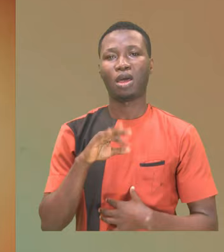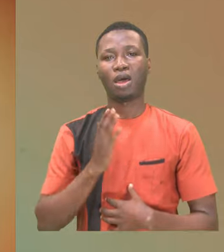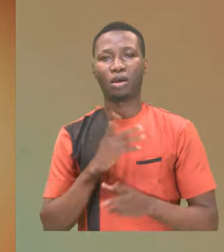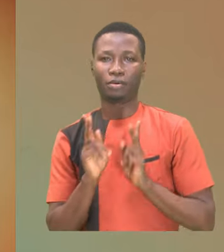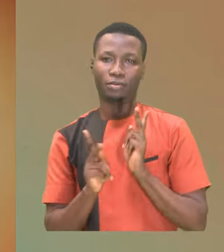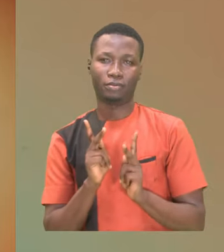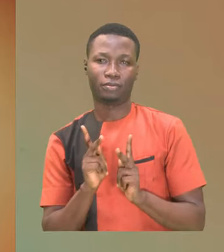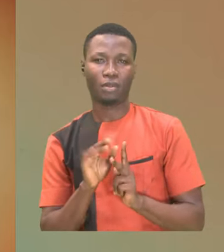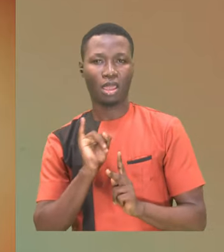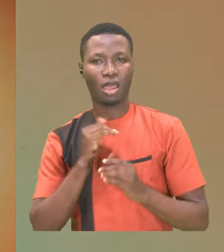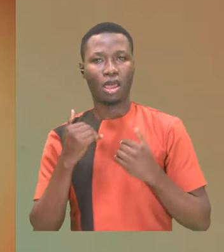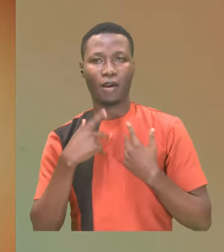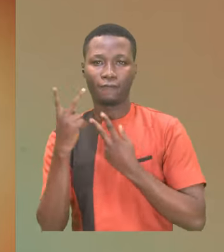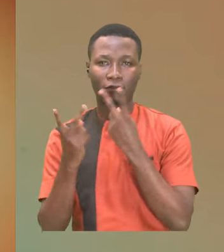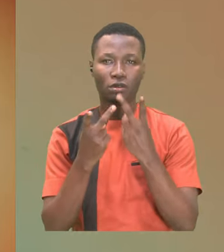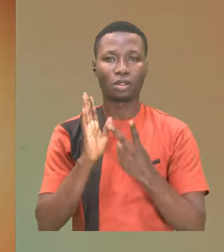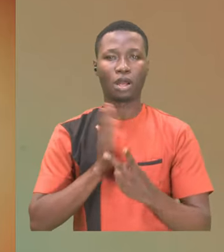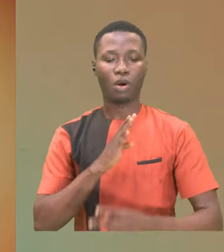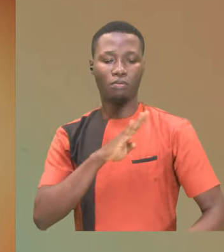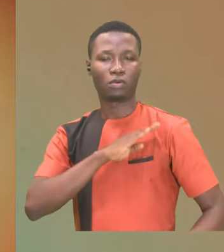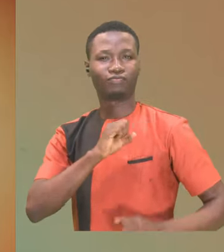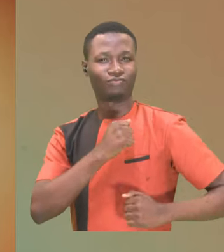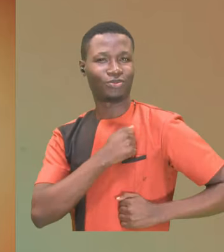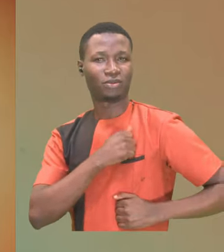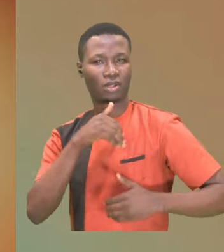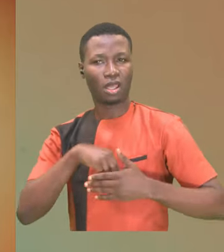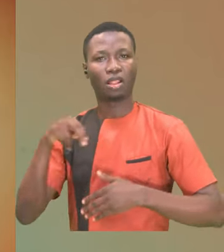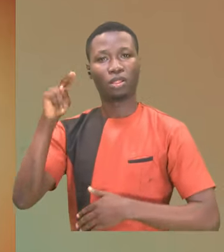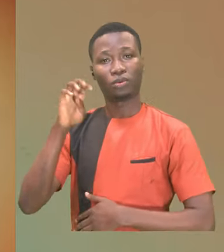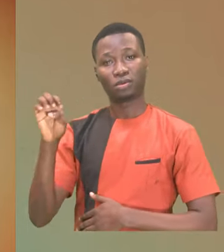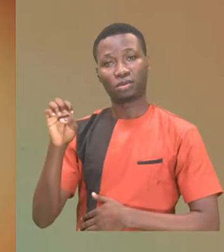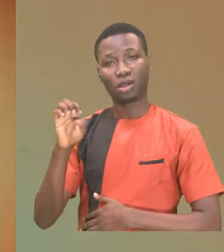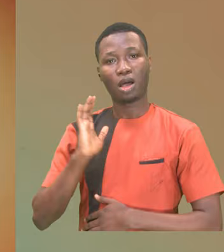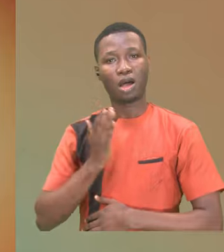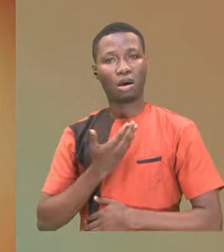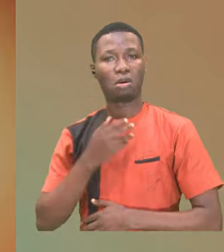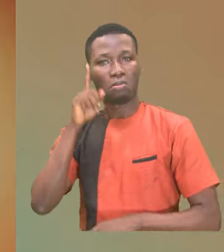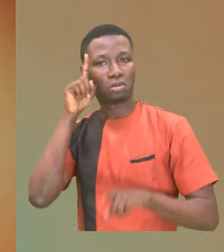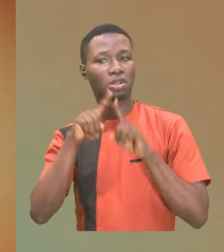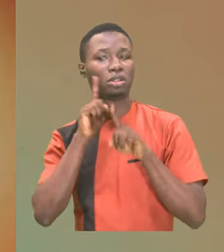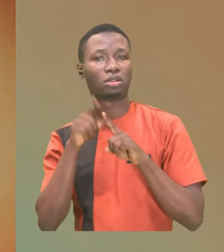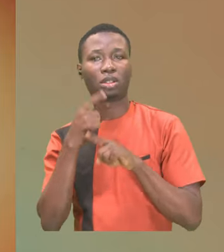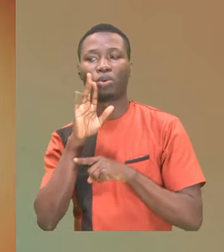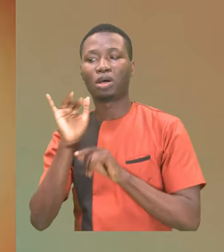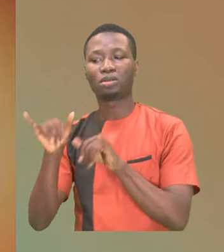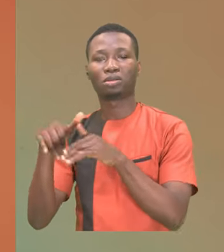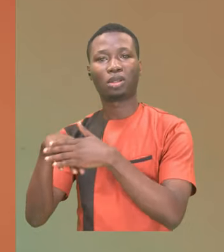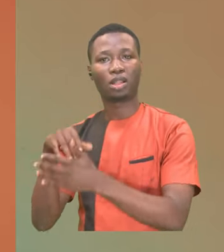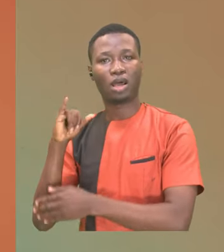I've visited our gallant troops in the Northeast, and our brothers and sisters in the IDP camps.